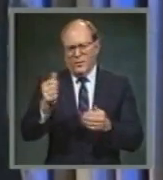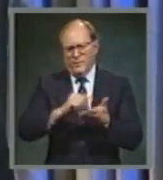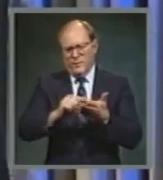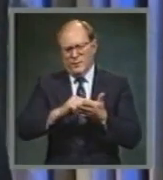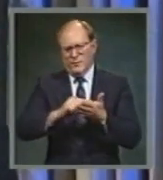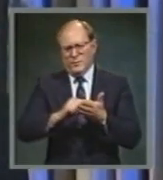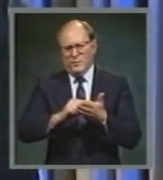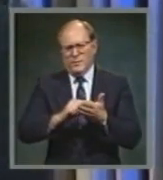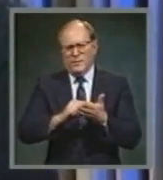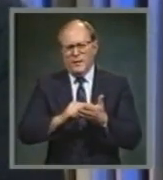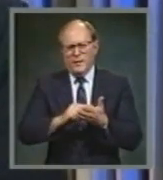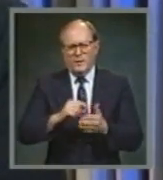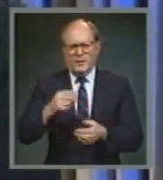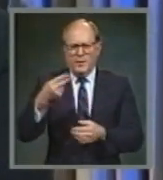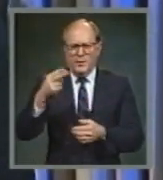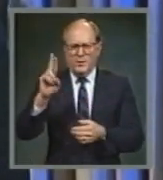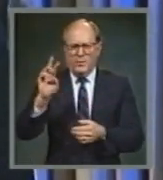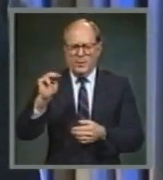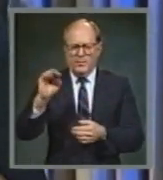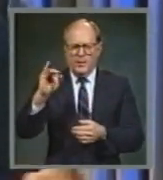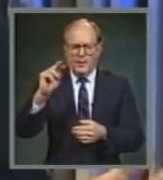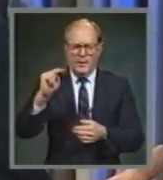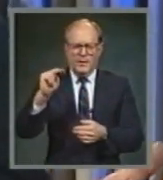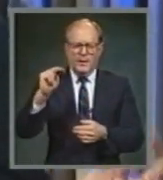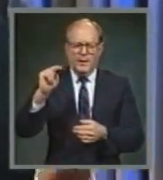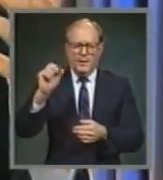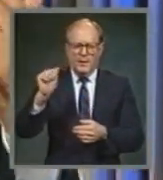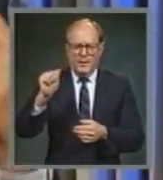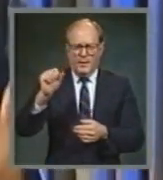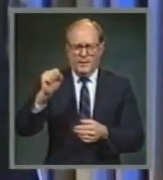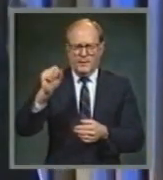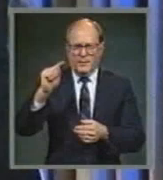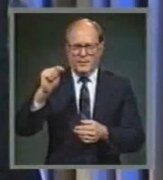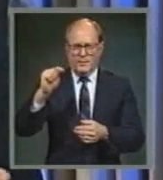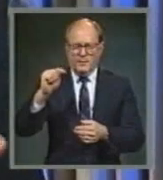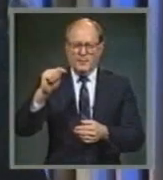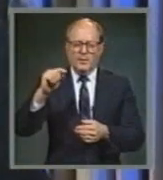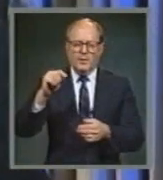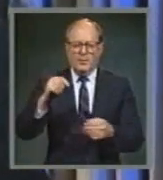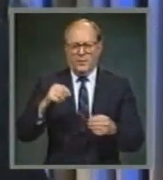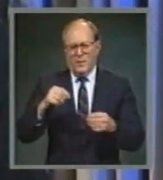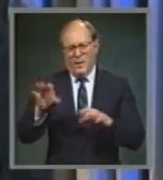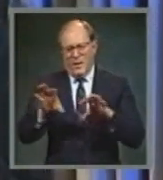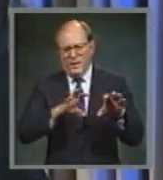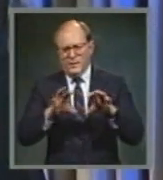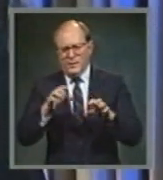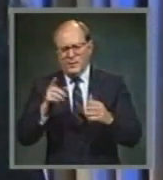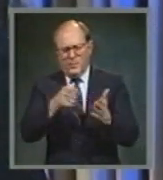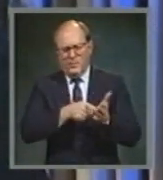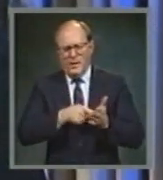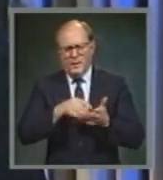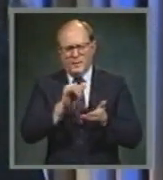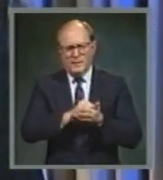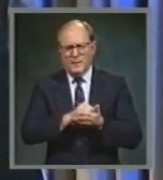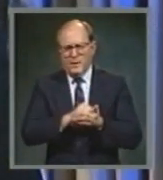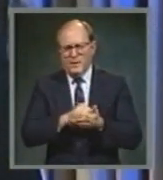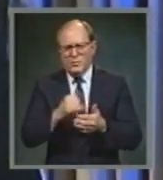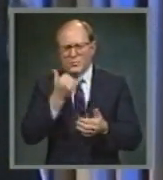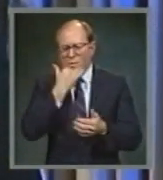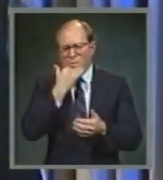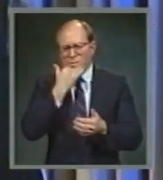The humanist-feminist movement rejects all of that and demands that the church reject it too.